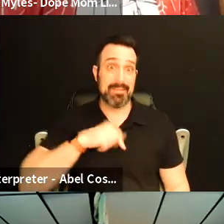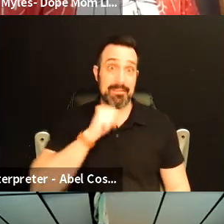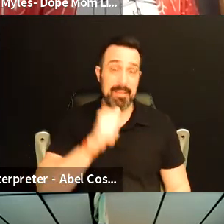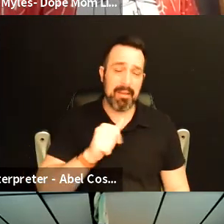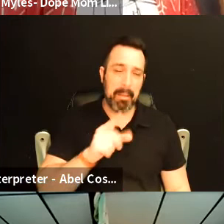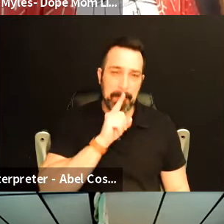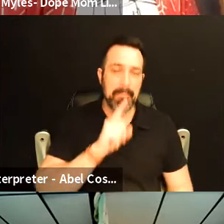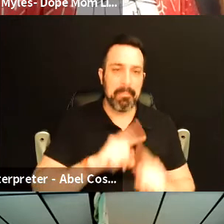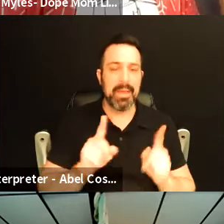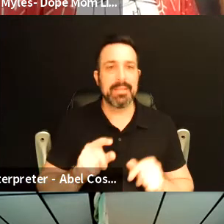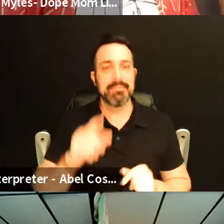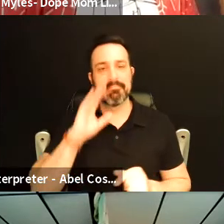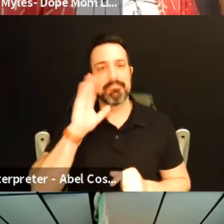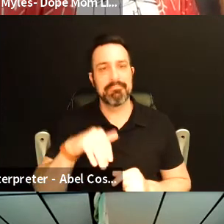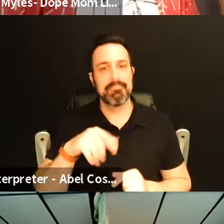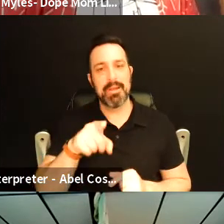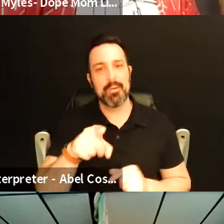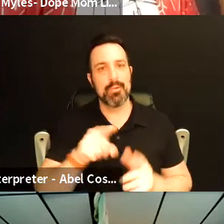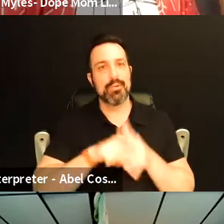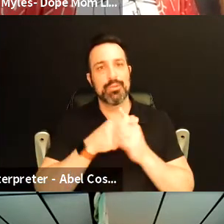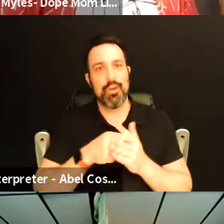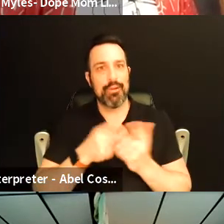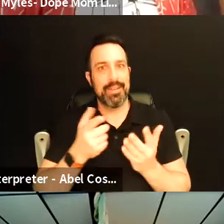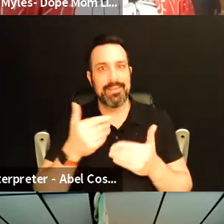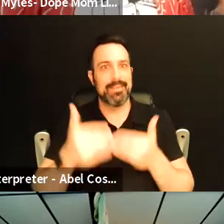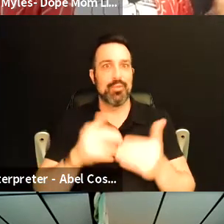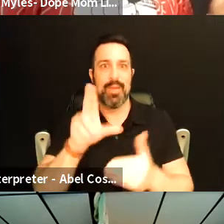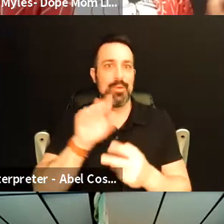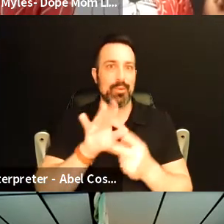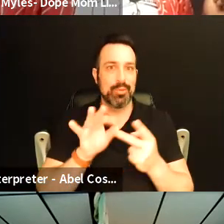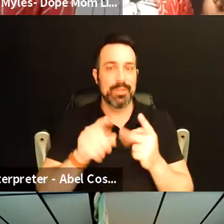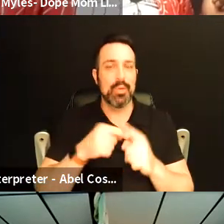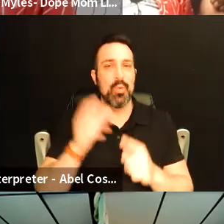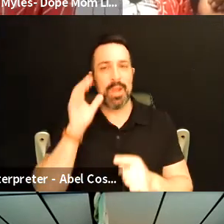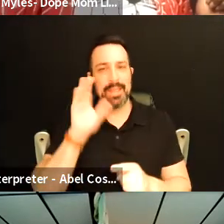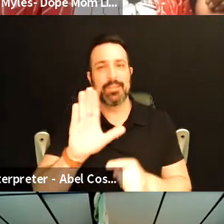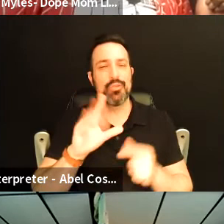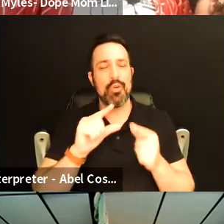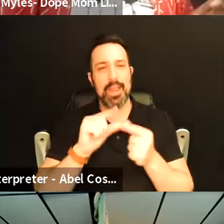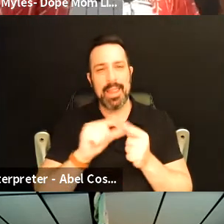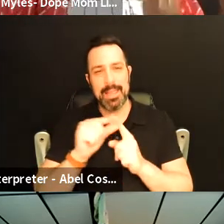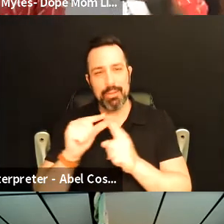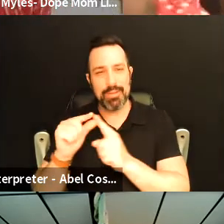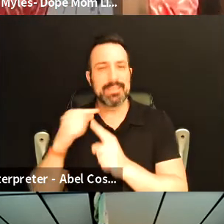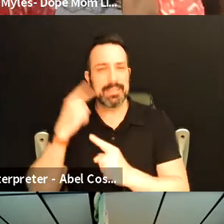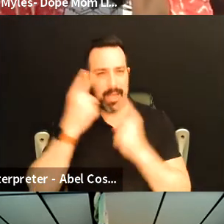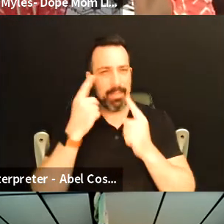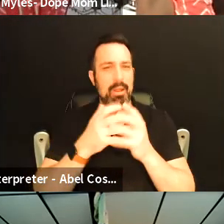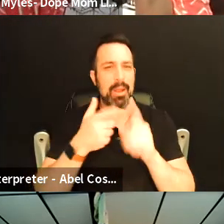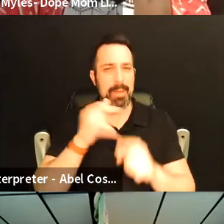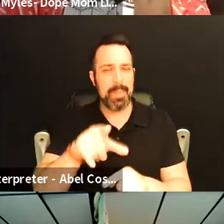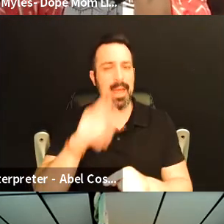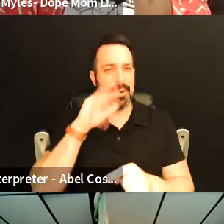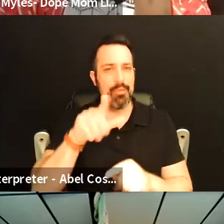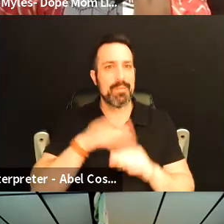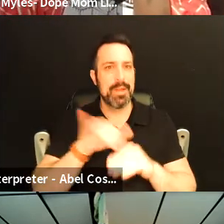um I know that that you're kind of starting out so you don't have a choice either and when I listened to your lyrics I thought a lot about that because you know I know you've been